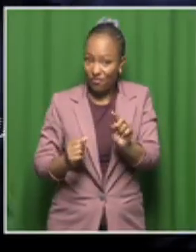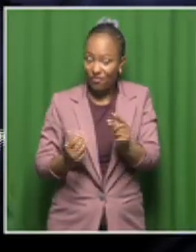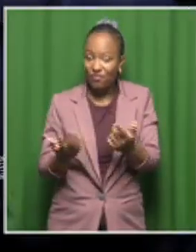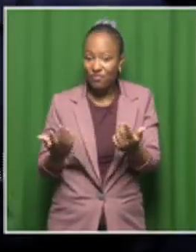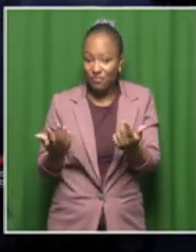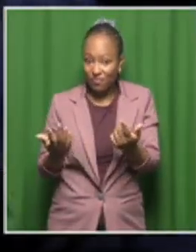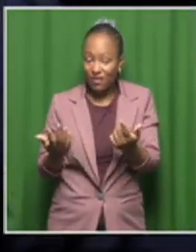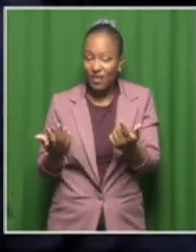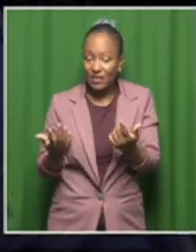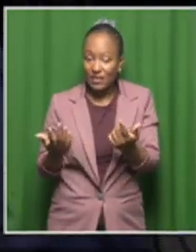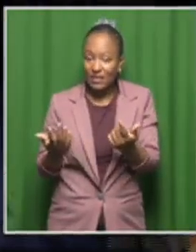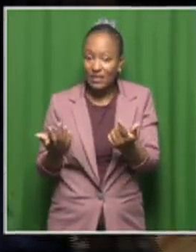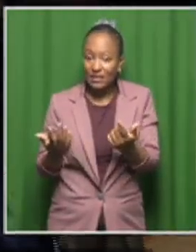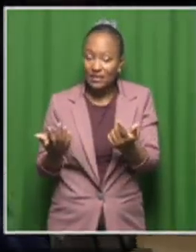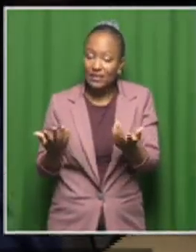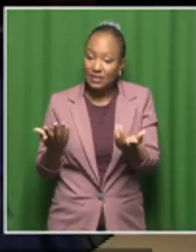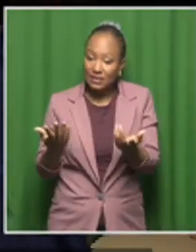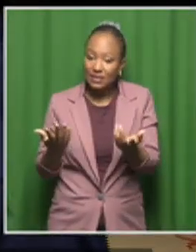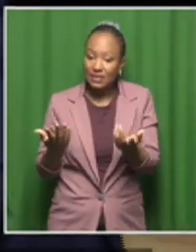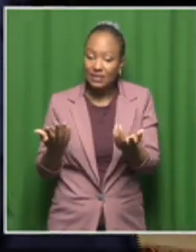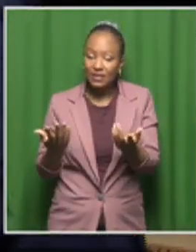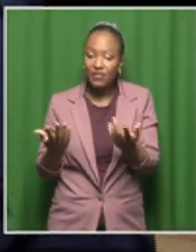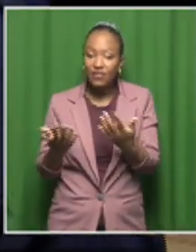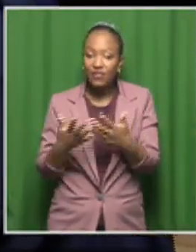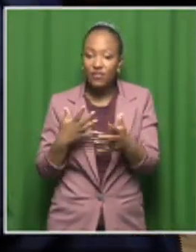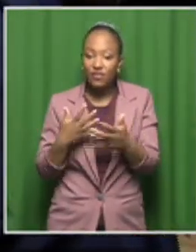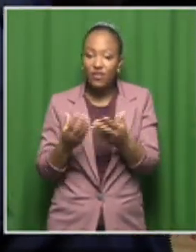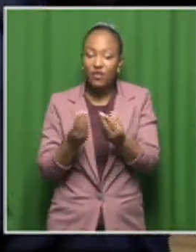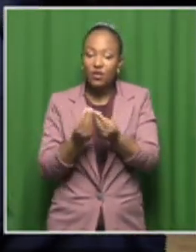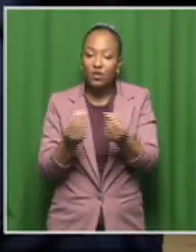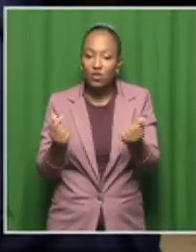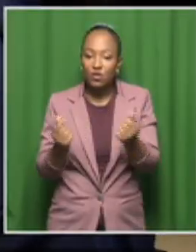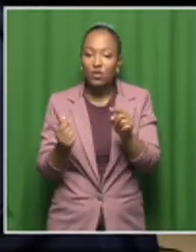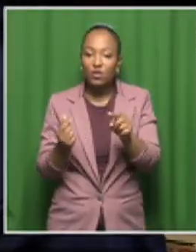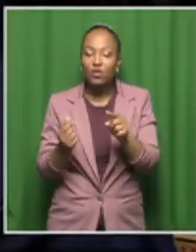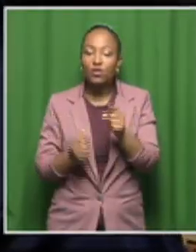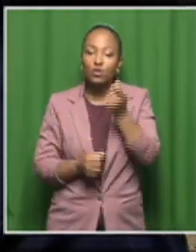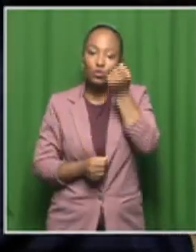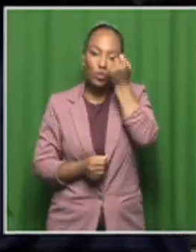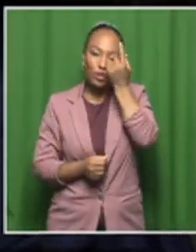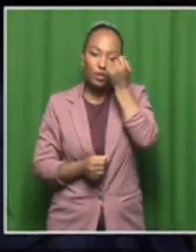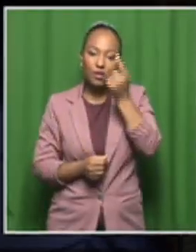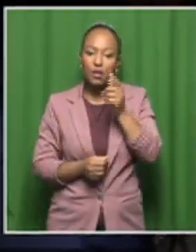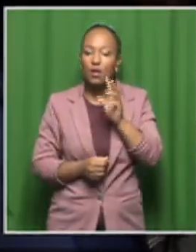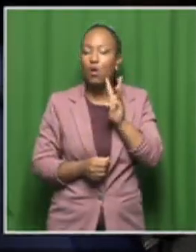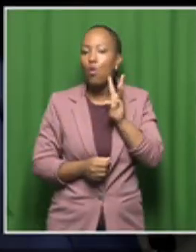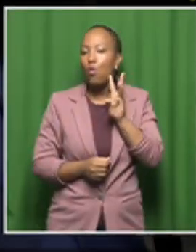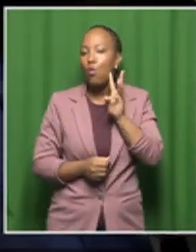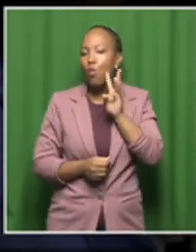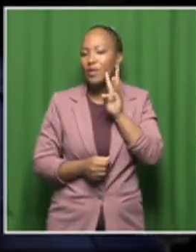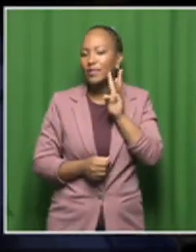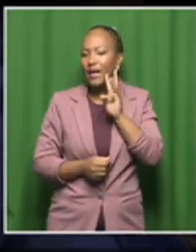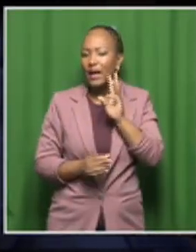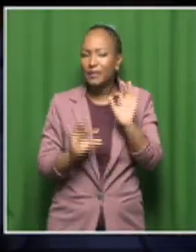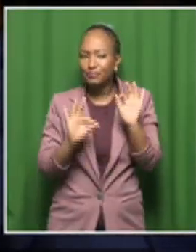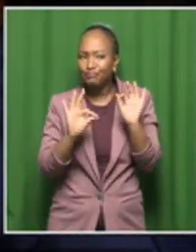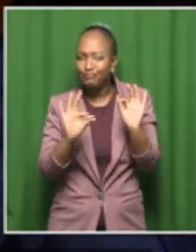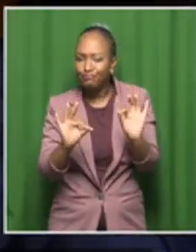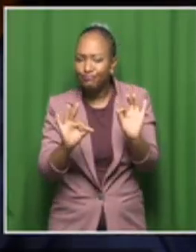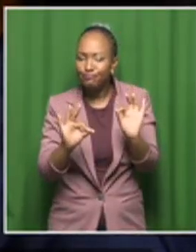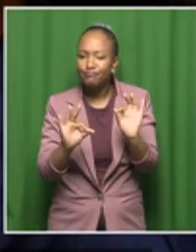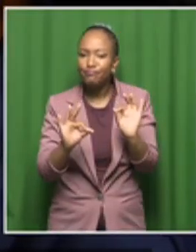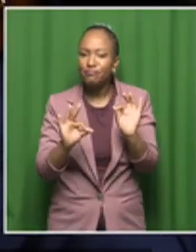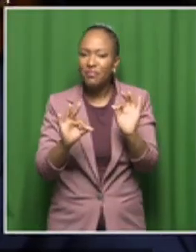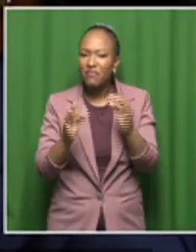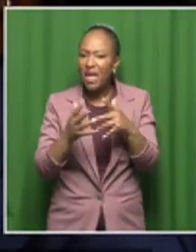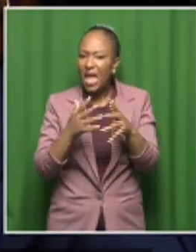before any solution is to actually understand what is your water quality, what is your pollutants, and